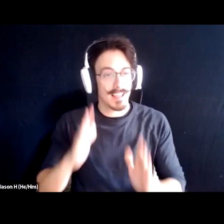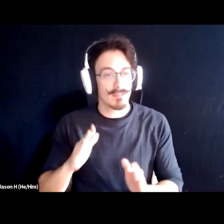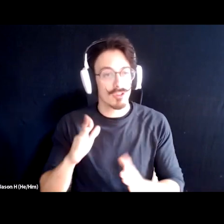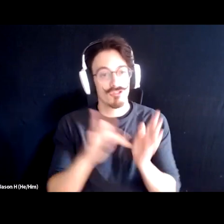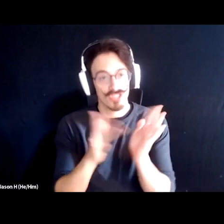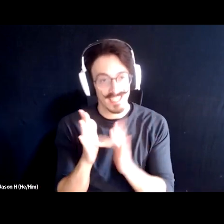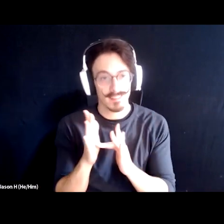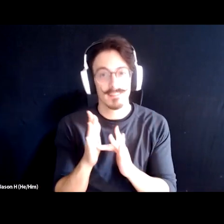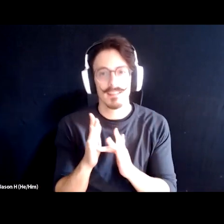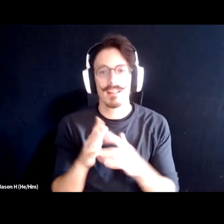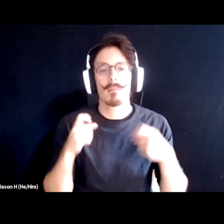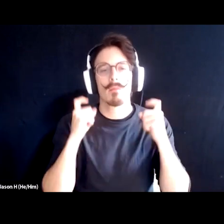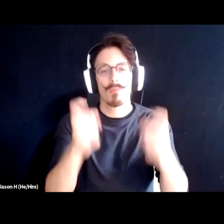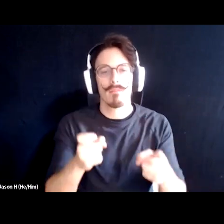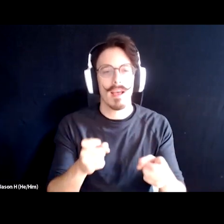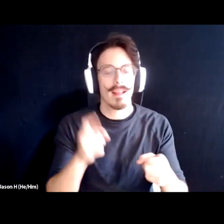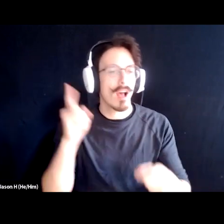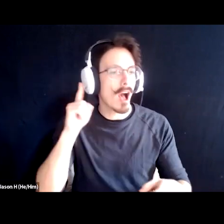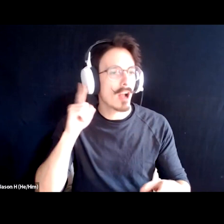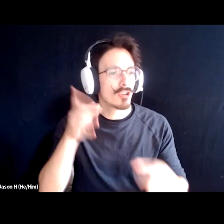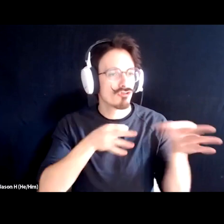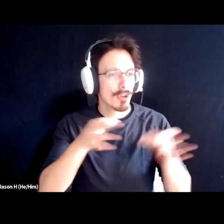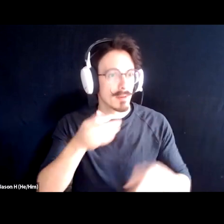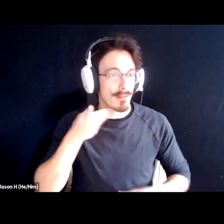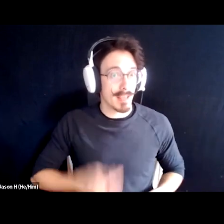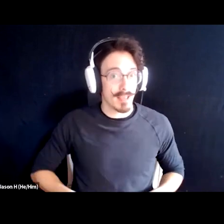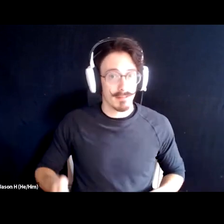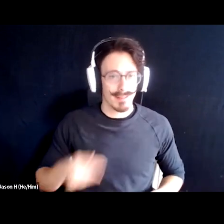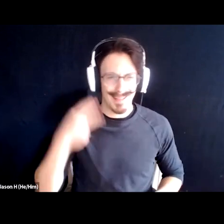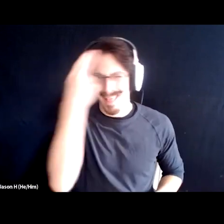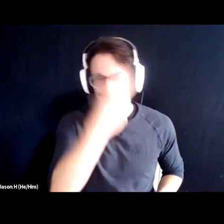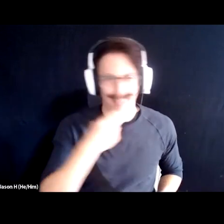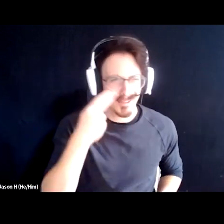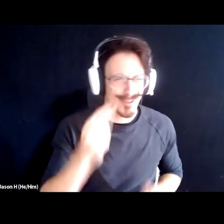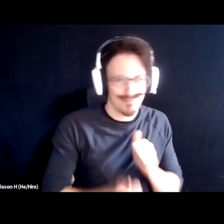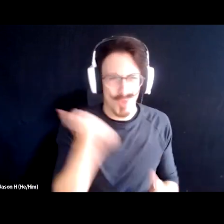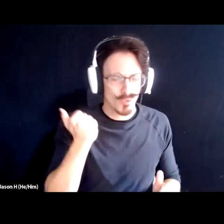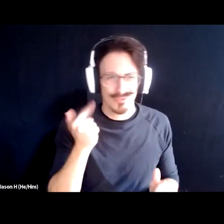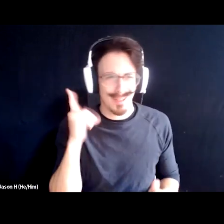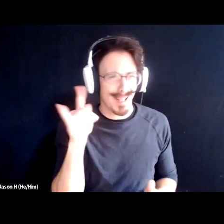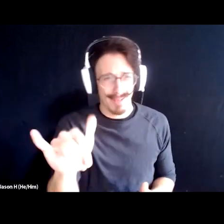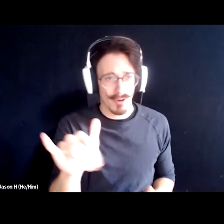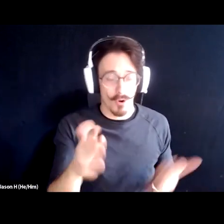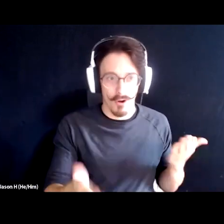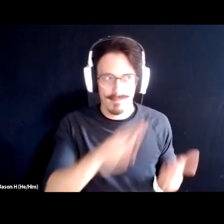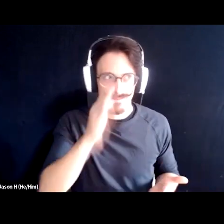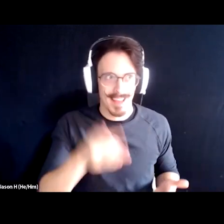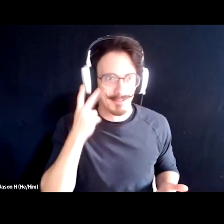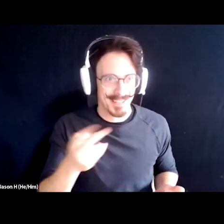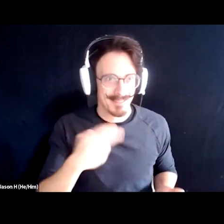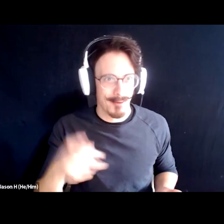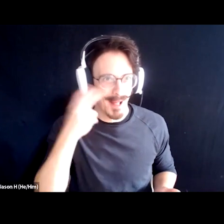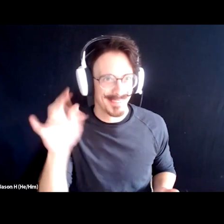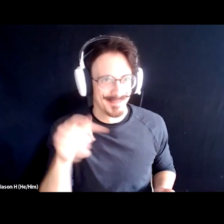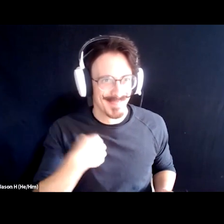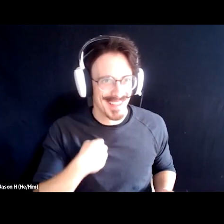and gents let me give you some audio description on on me uh handsomest dude you've ever seen in your life or never seen if you're a blind like me